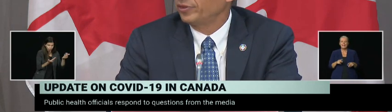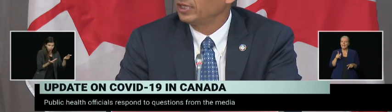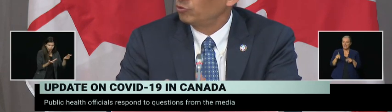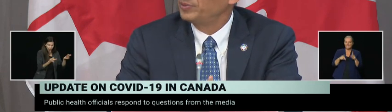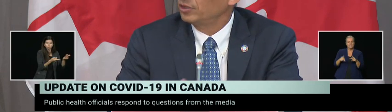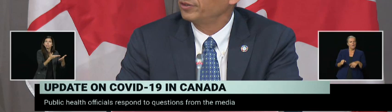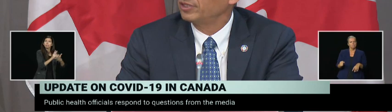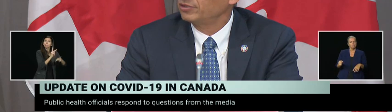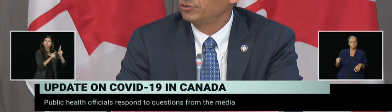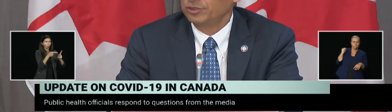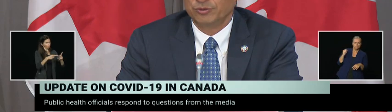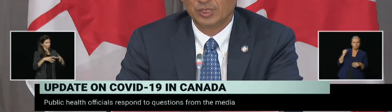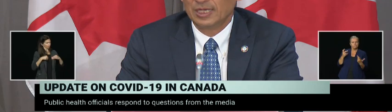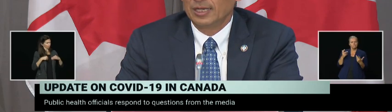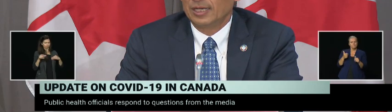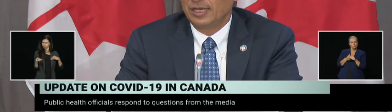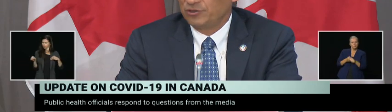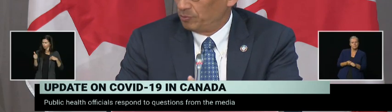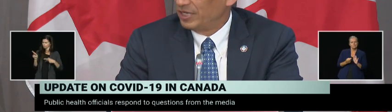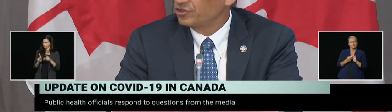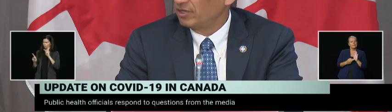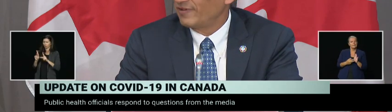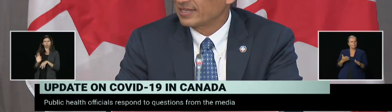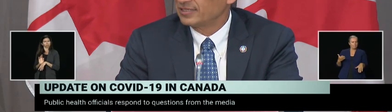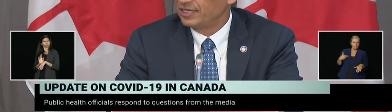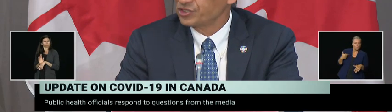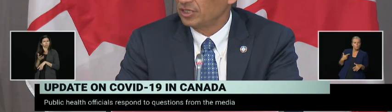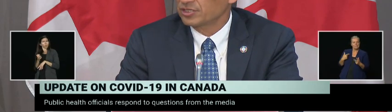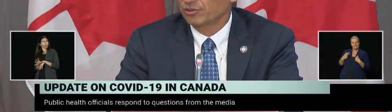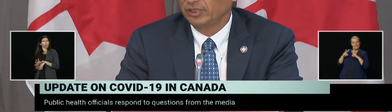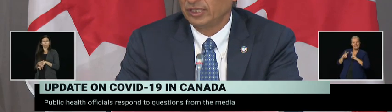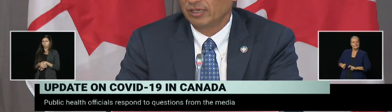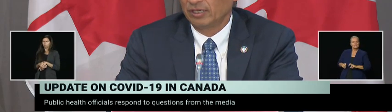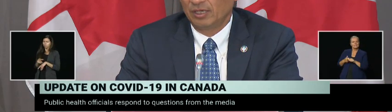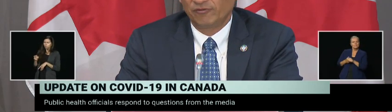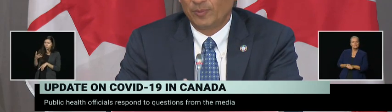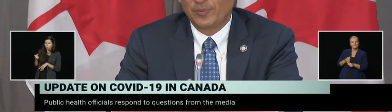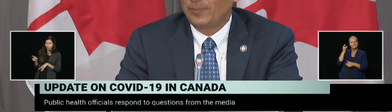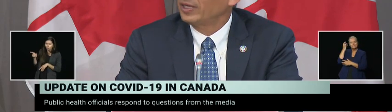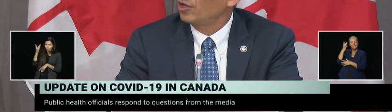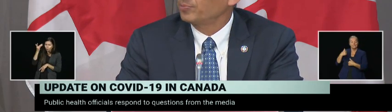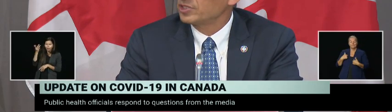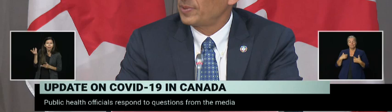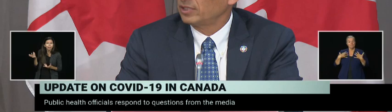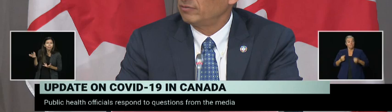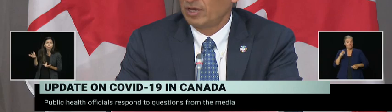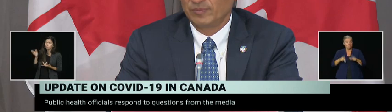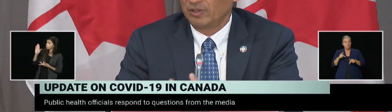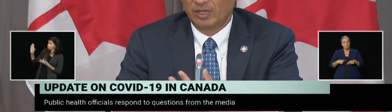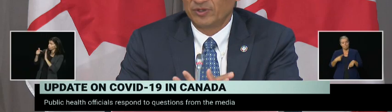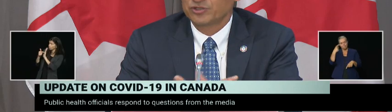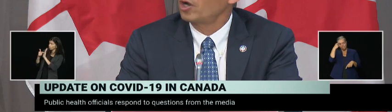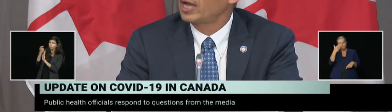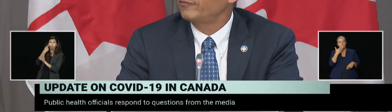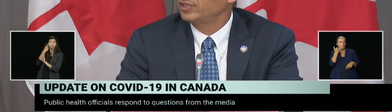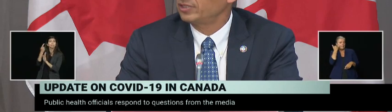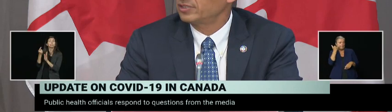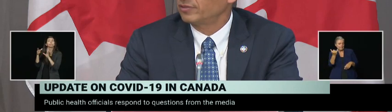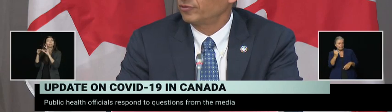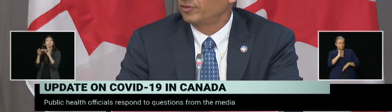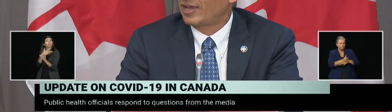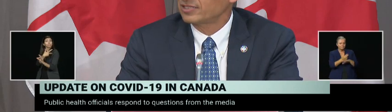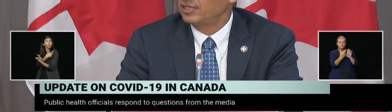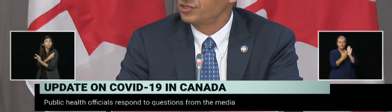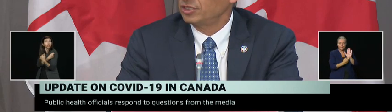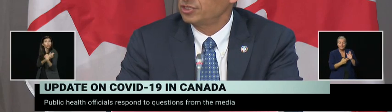public health would think would be a good thing to do. As you mentioned, a vaccination, certainly from a public health perspective, I'm a strong advocate